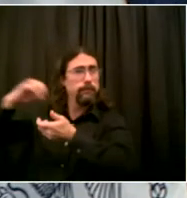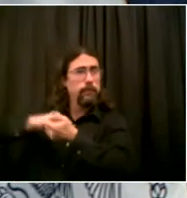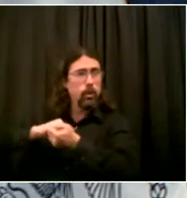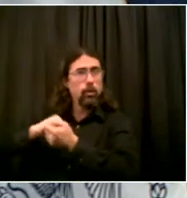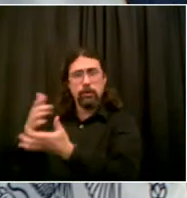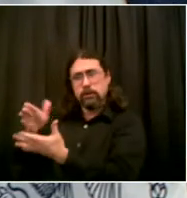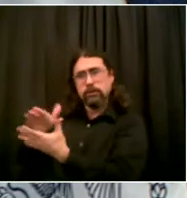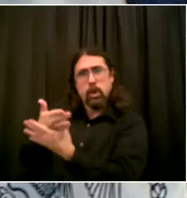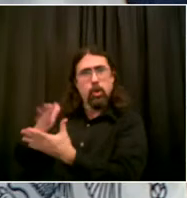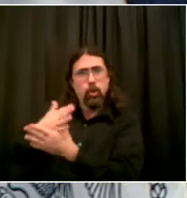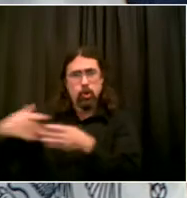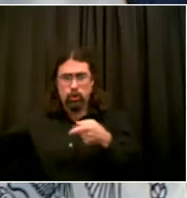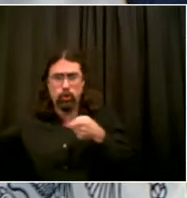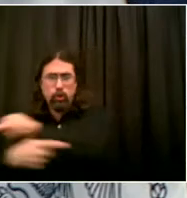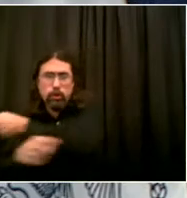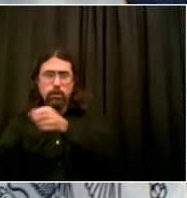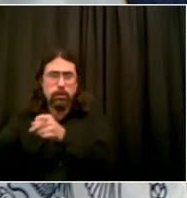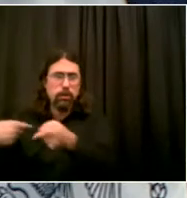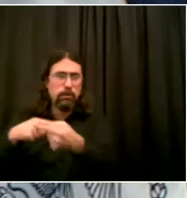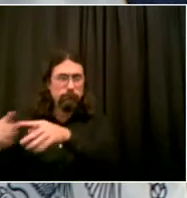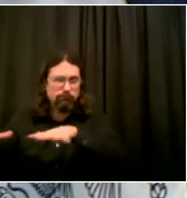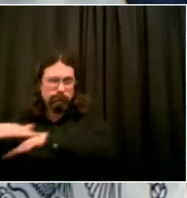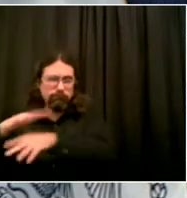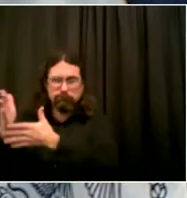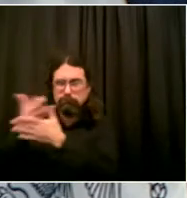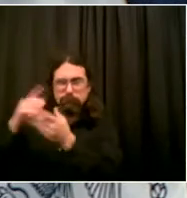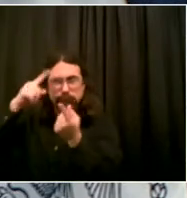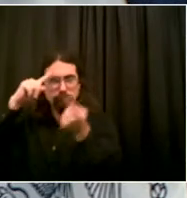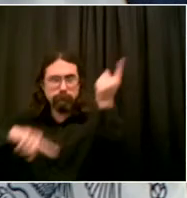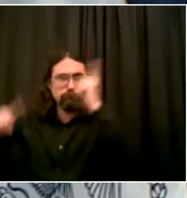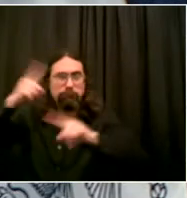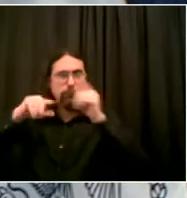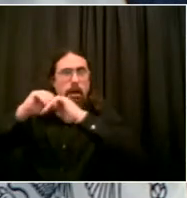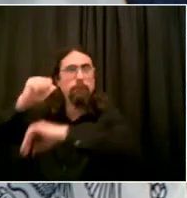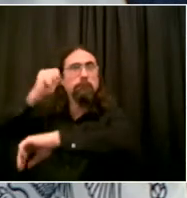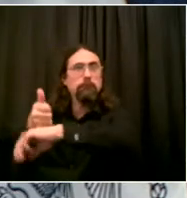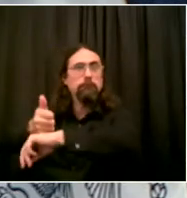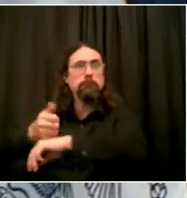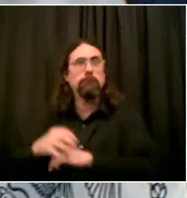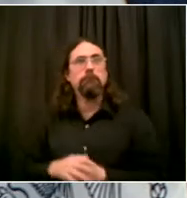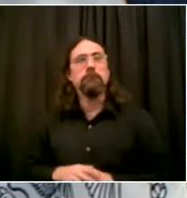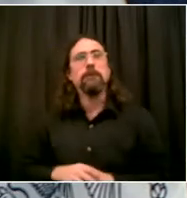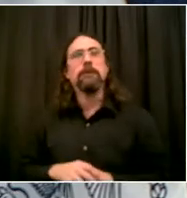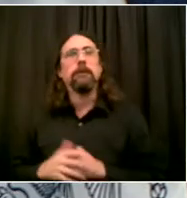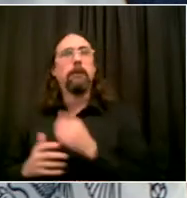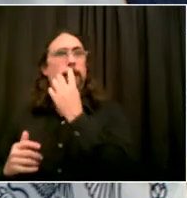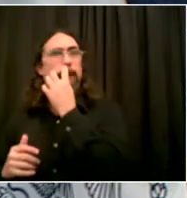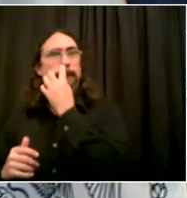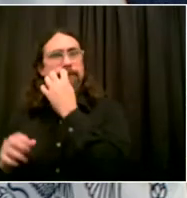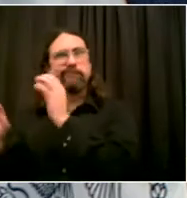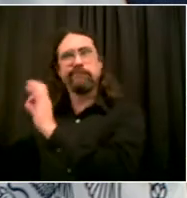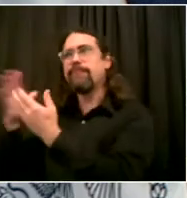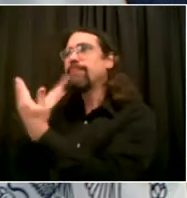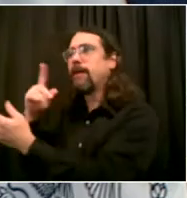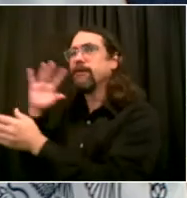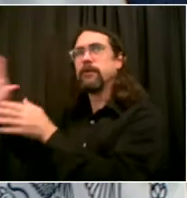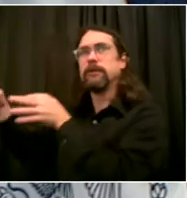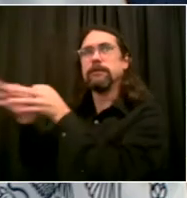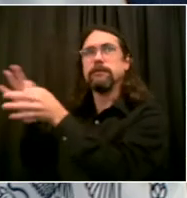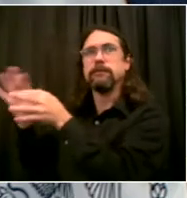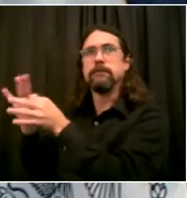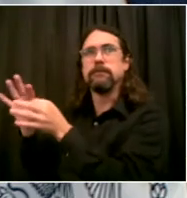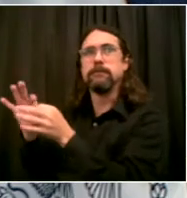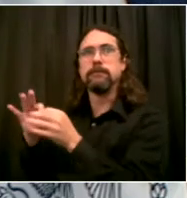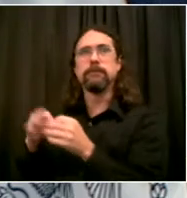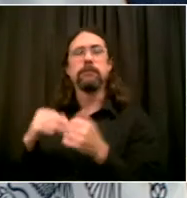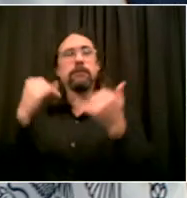want to thank everyone who sent in an absentee ballot. Everyone who is early voting. Everyone is going to go out the old fashioned way on Election Day. Every bit